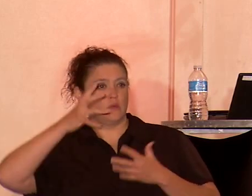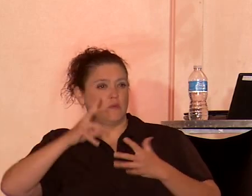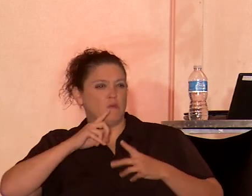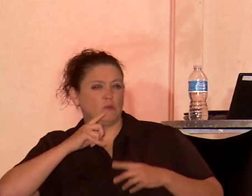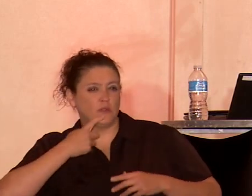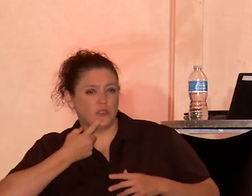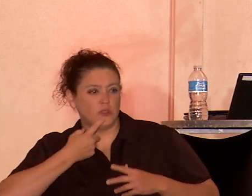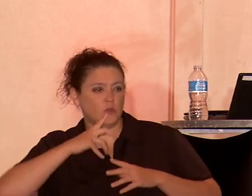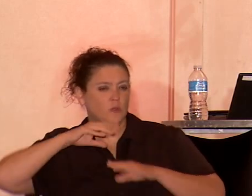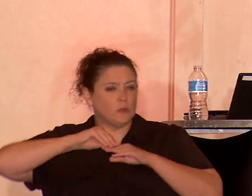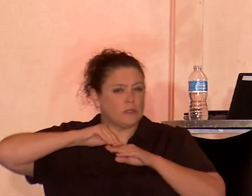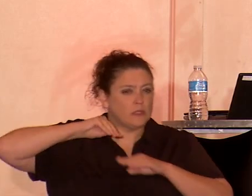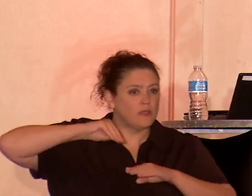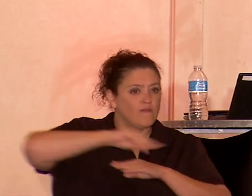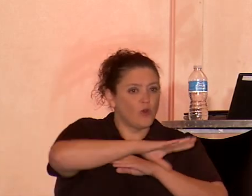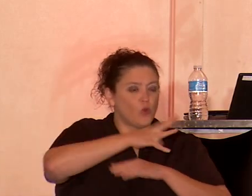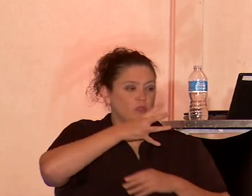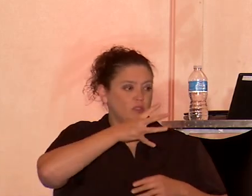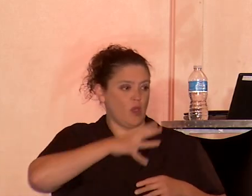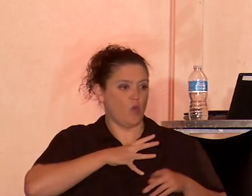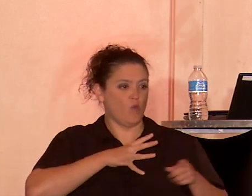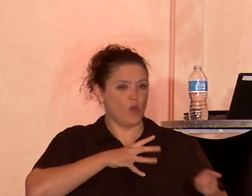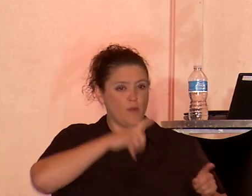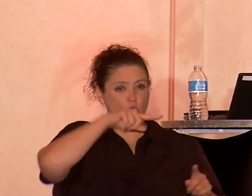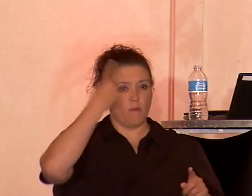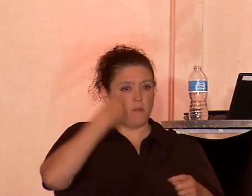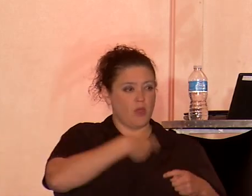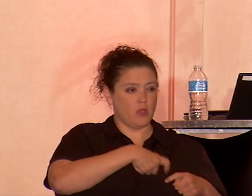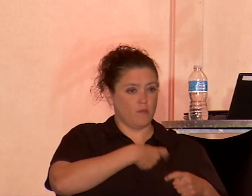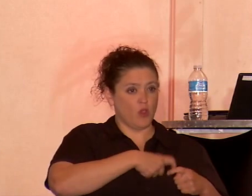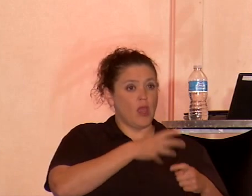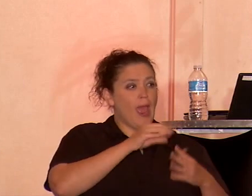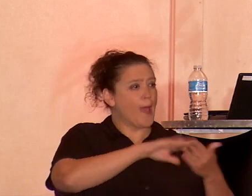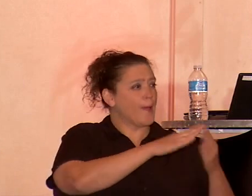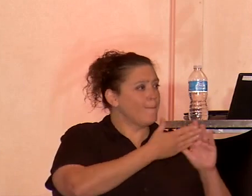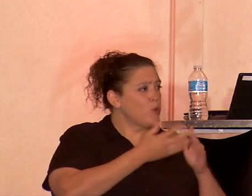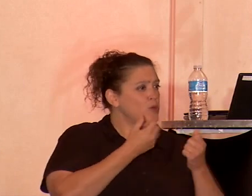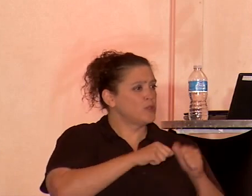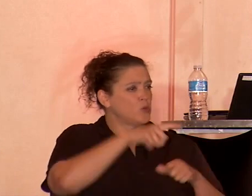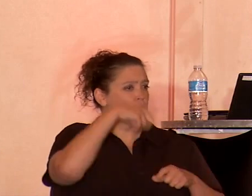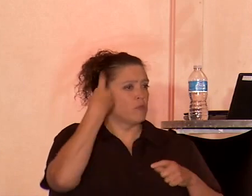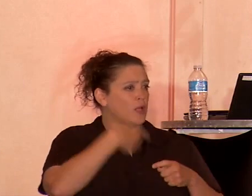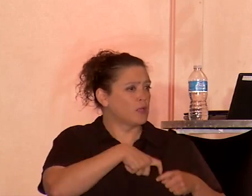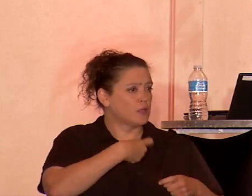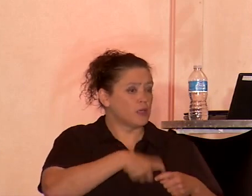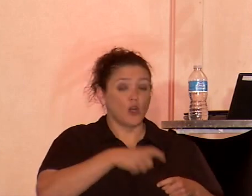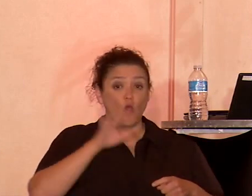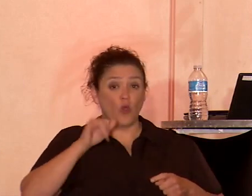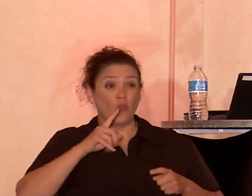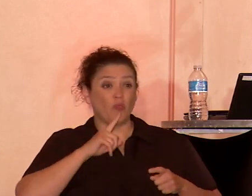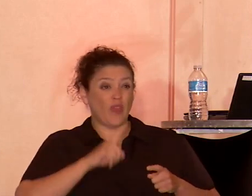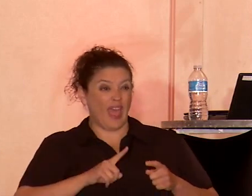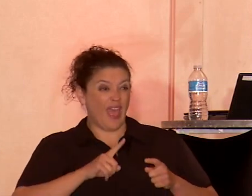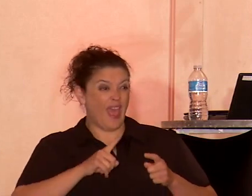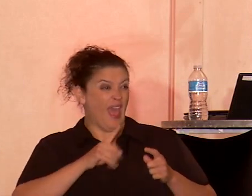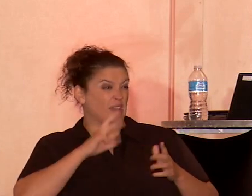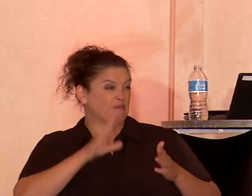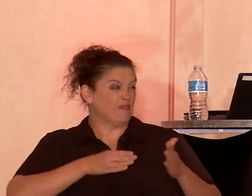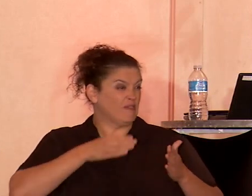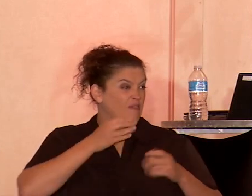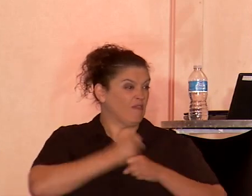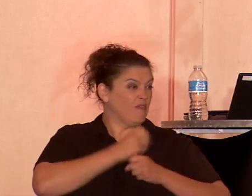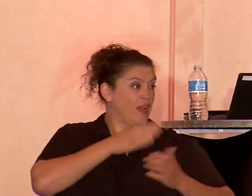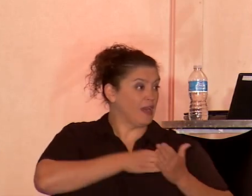influence on women of color and communities of color, the backlash against women's rights,